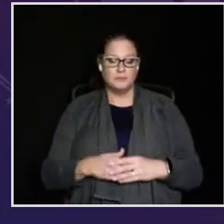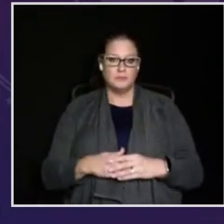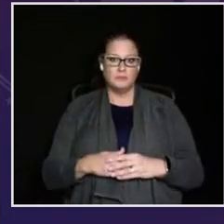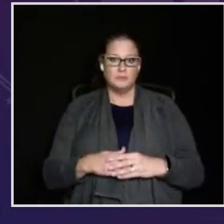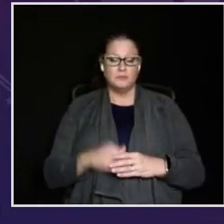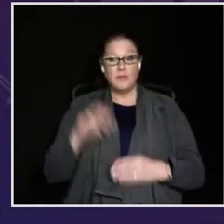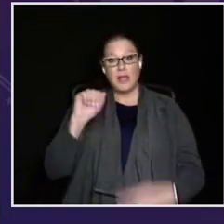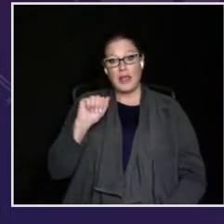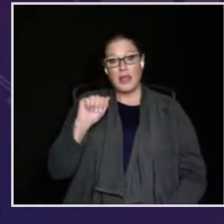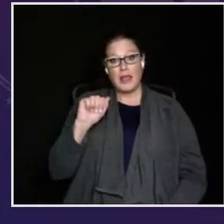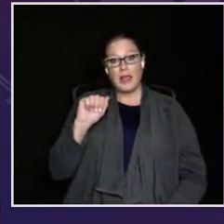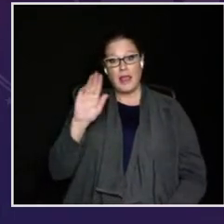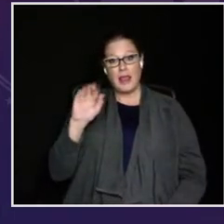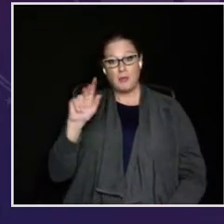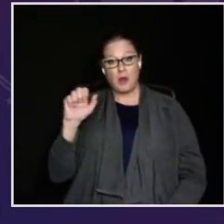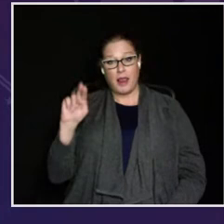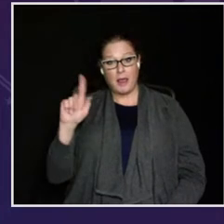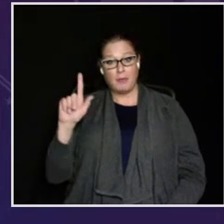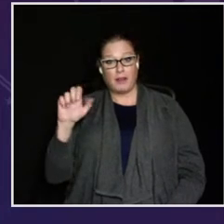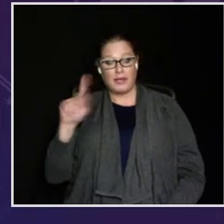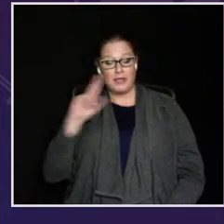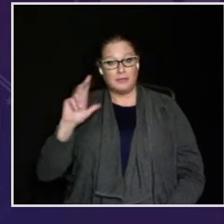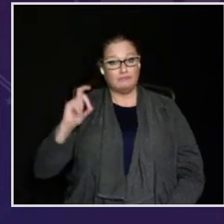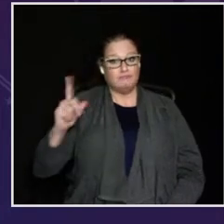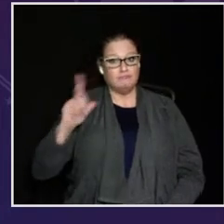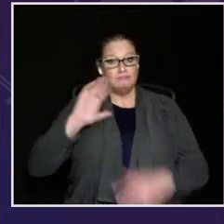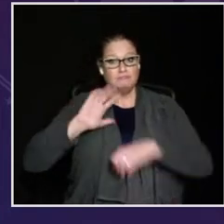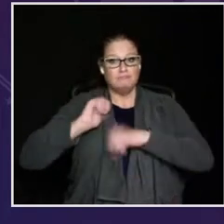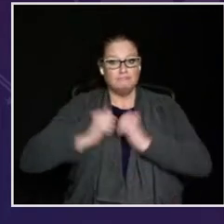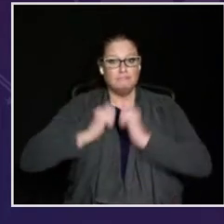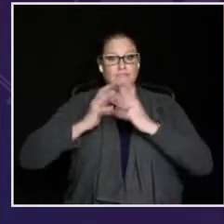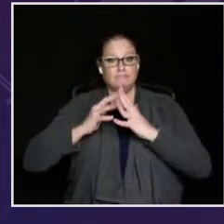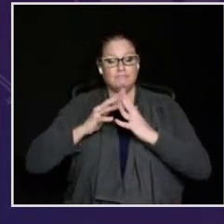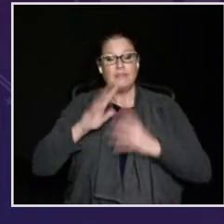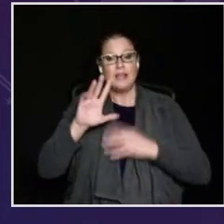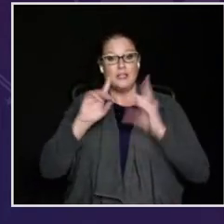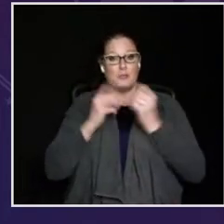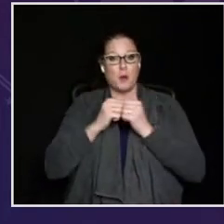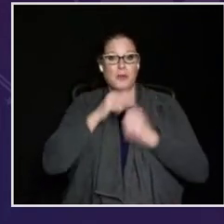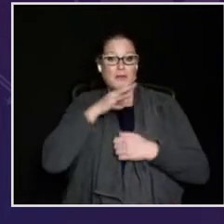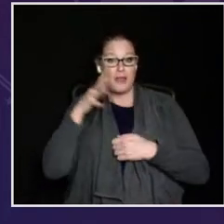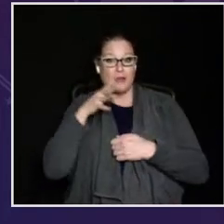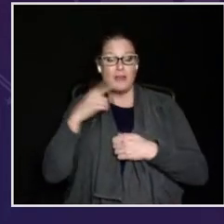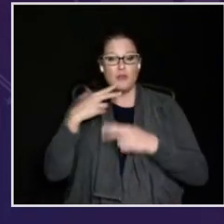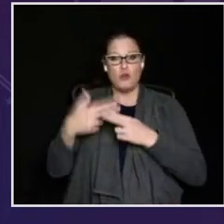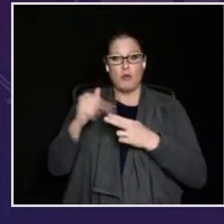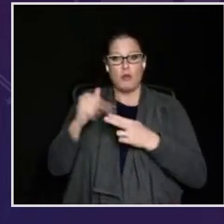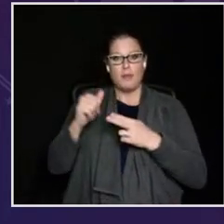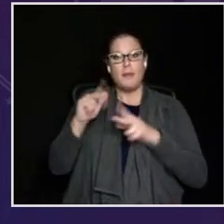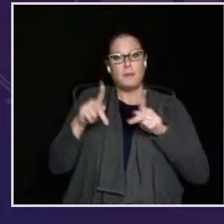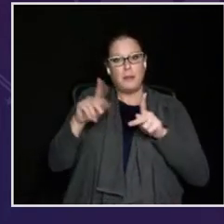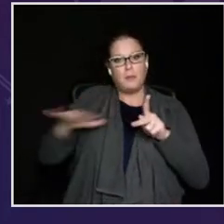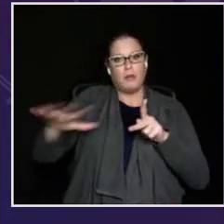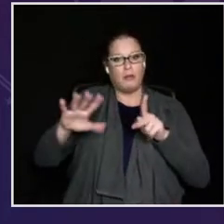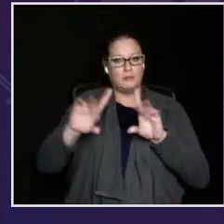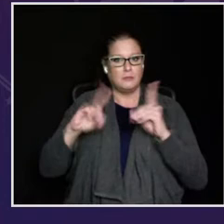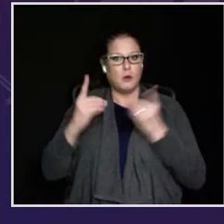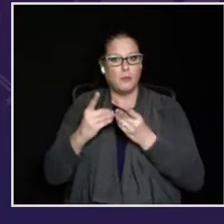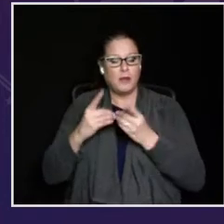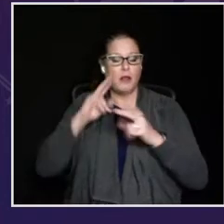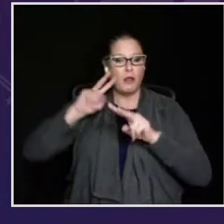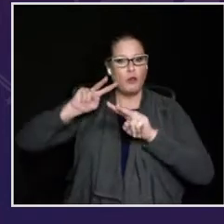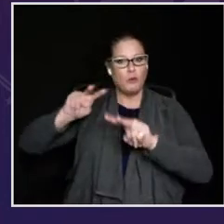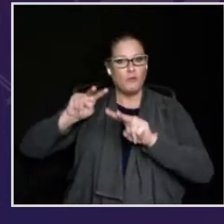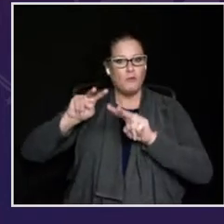and the programs we lead. When Abraham Lincoln established the Department of Agriculture, he